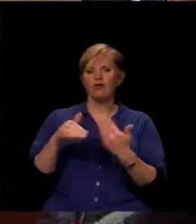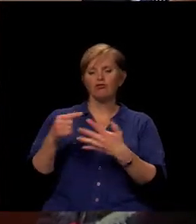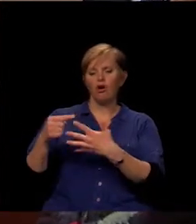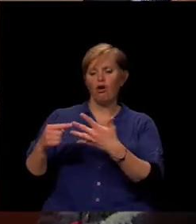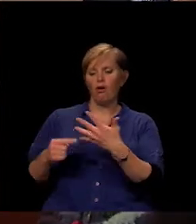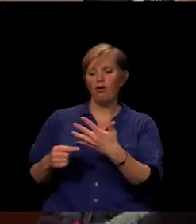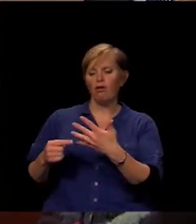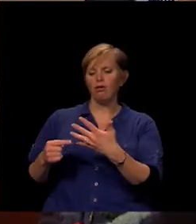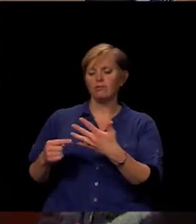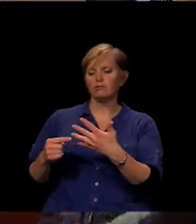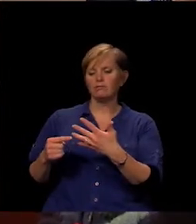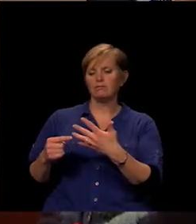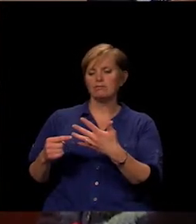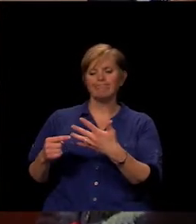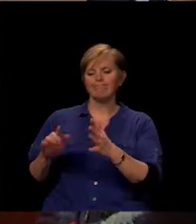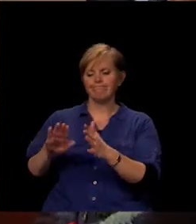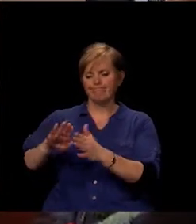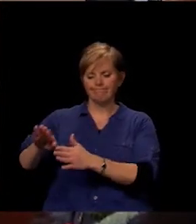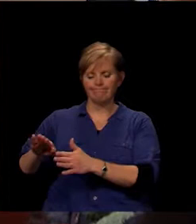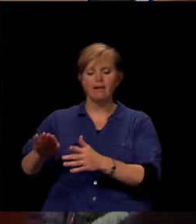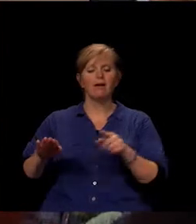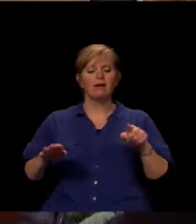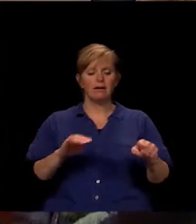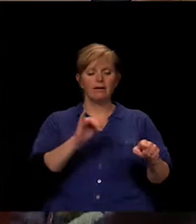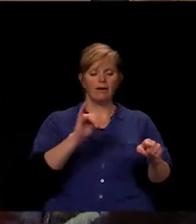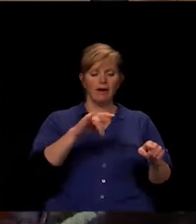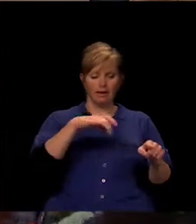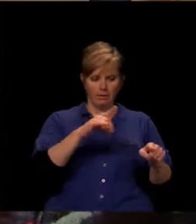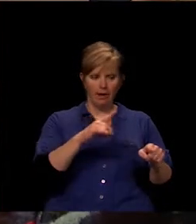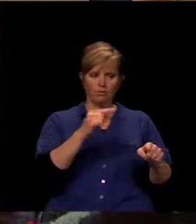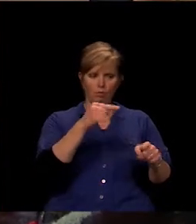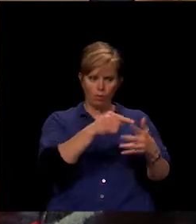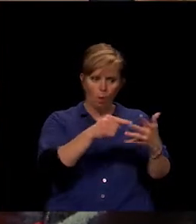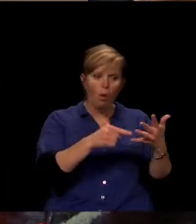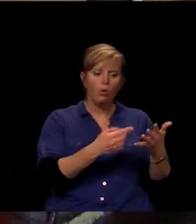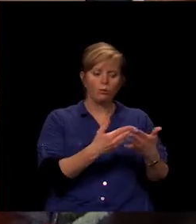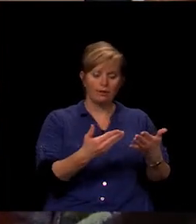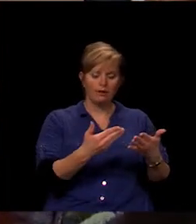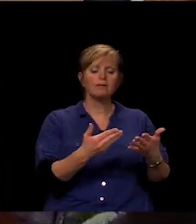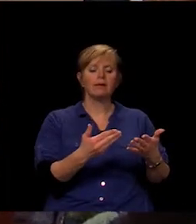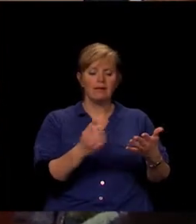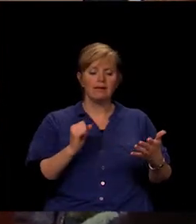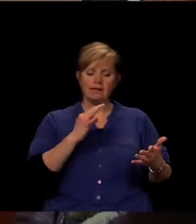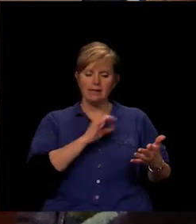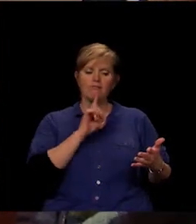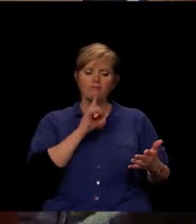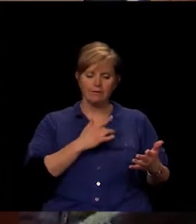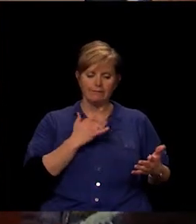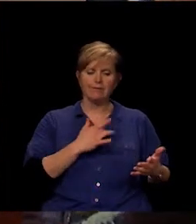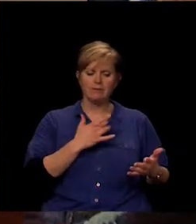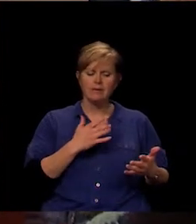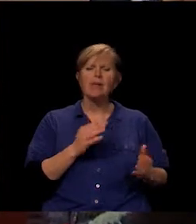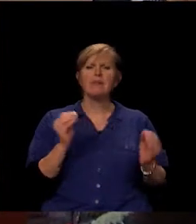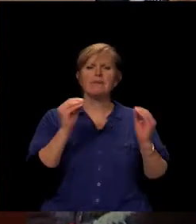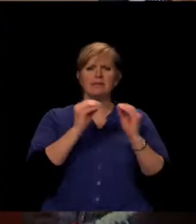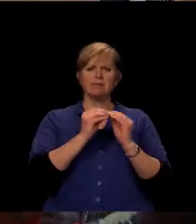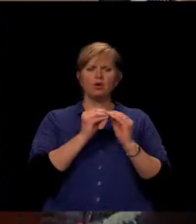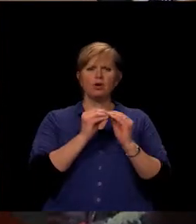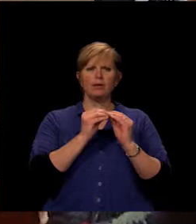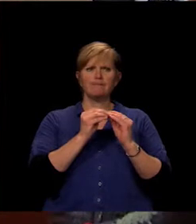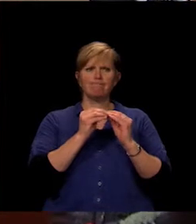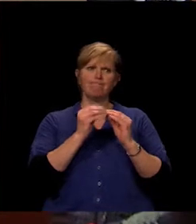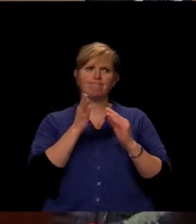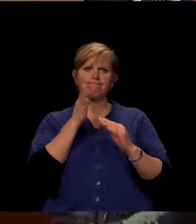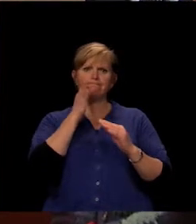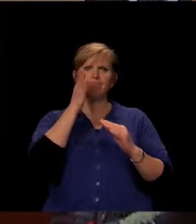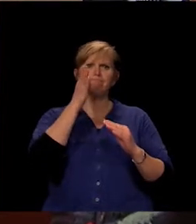are provided on the iPad that the staff really felt like that was kind of the pushing them over the edge